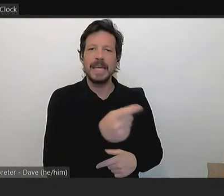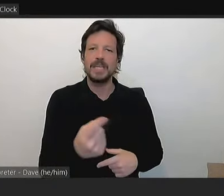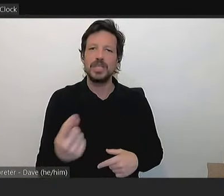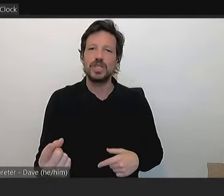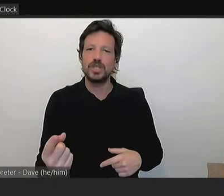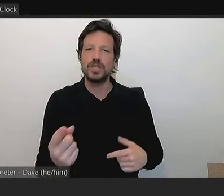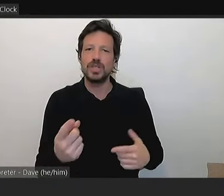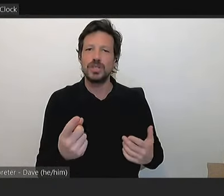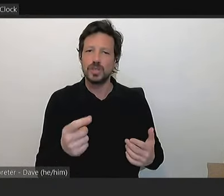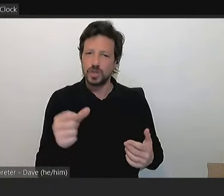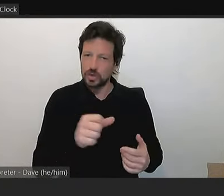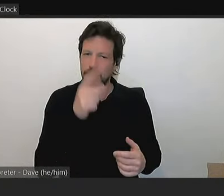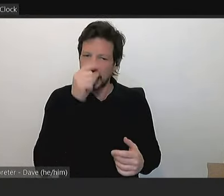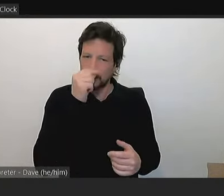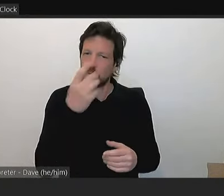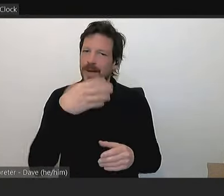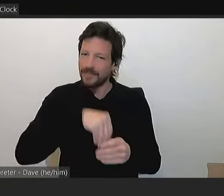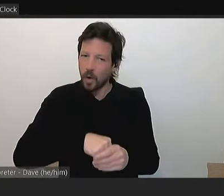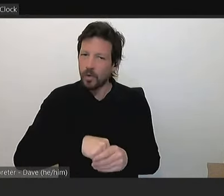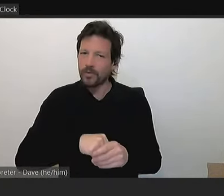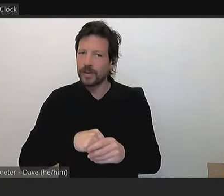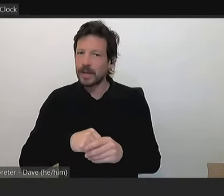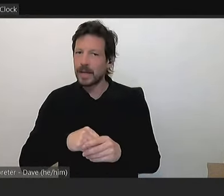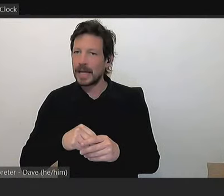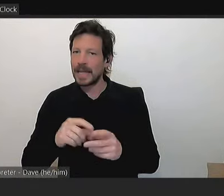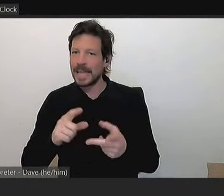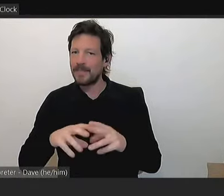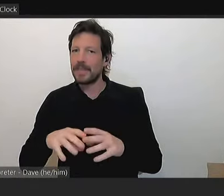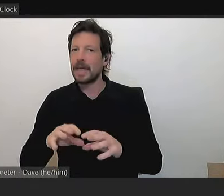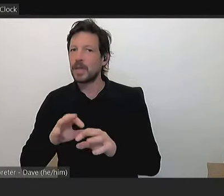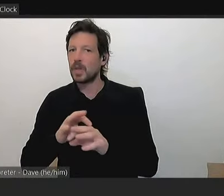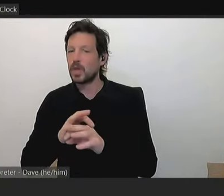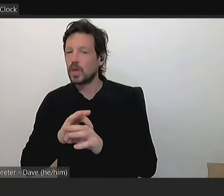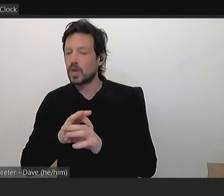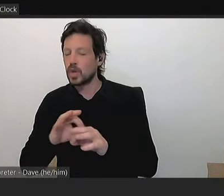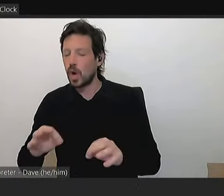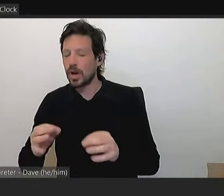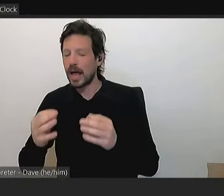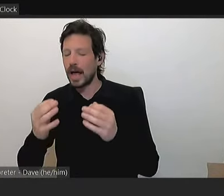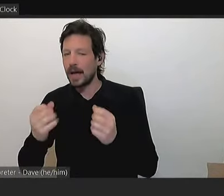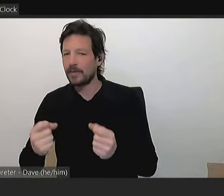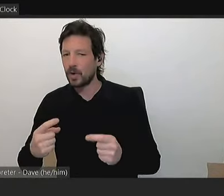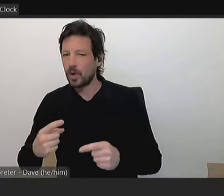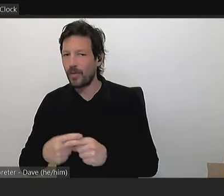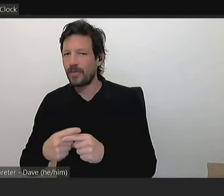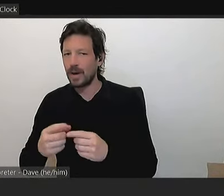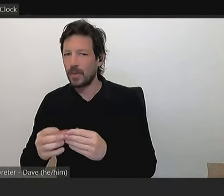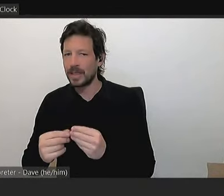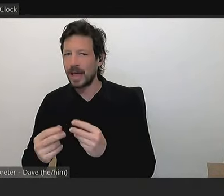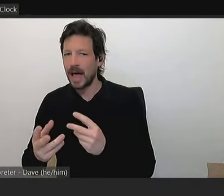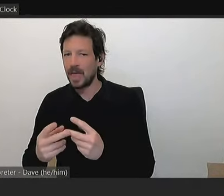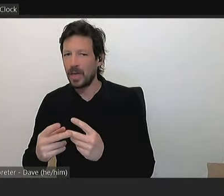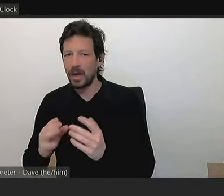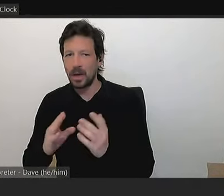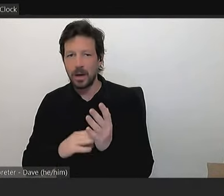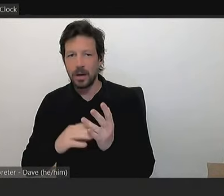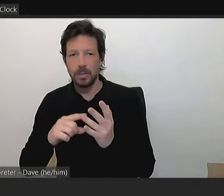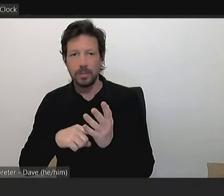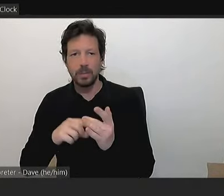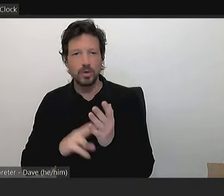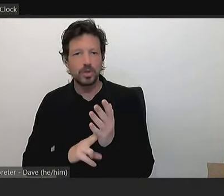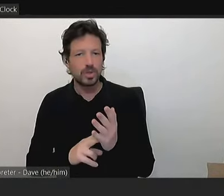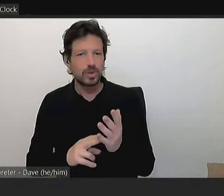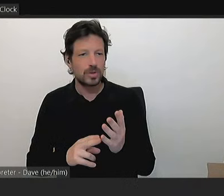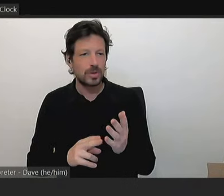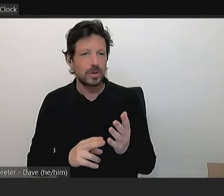conflicts in. So I'm wondering if we can actually vote on each of those motions separately or I just would question whether